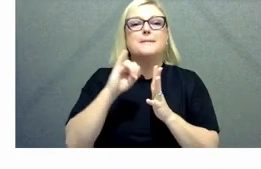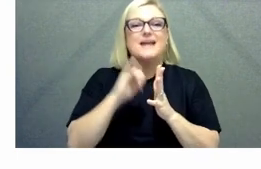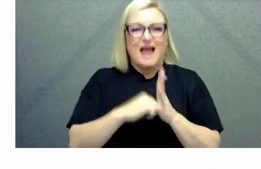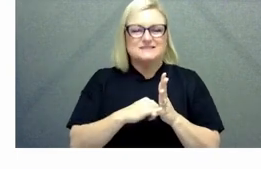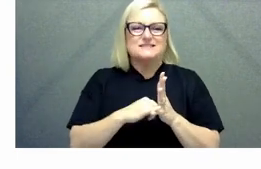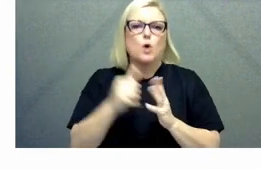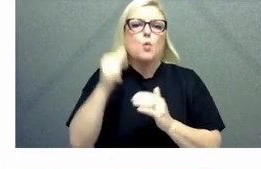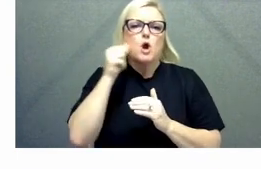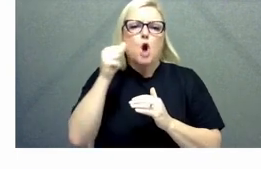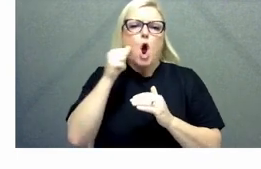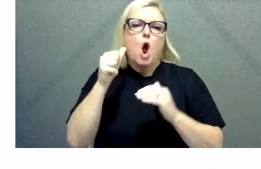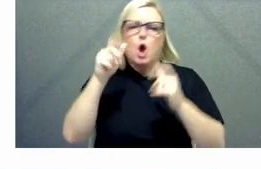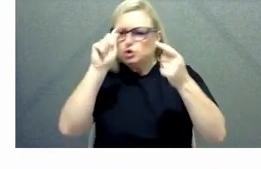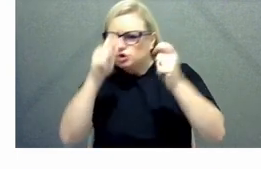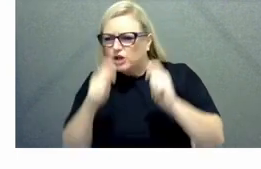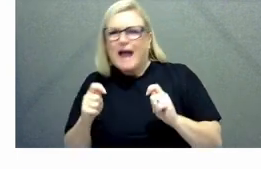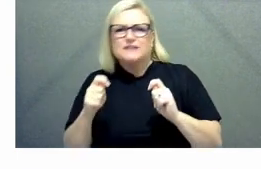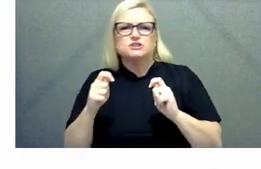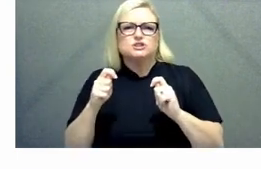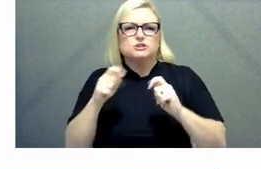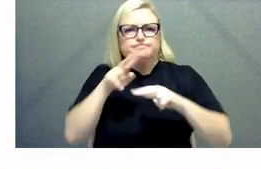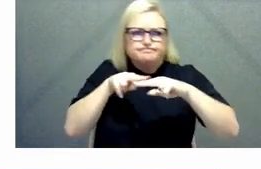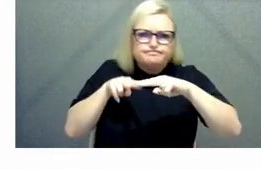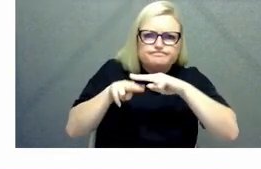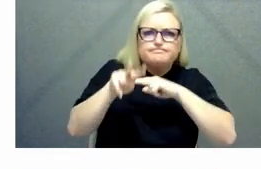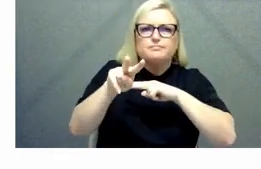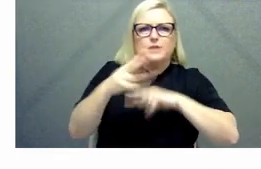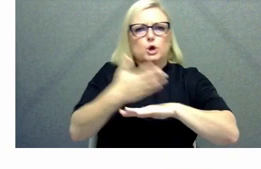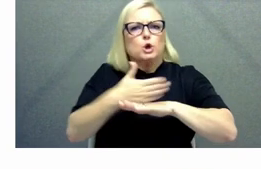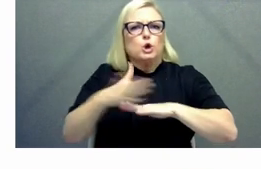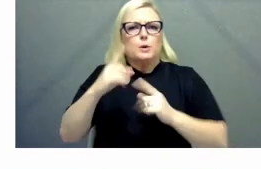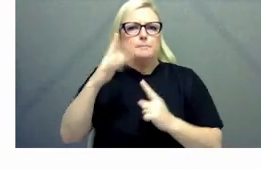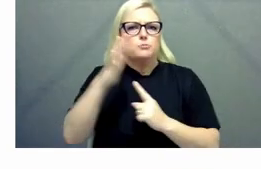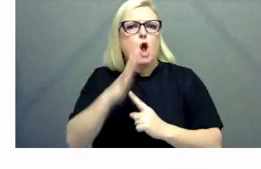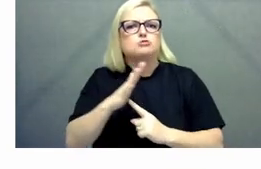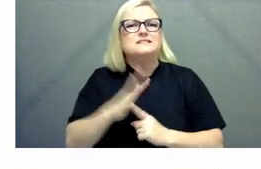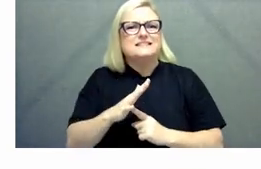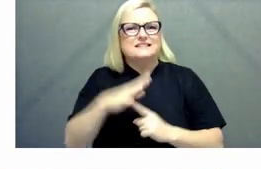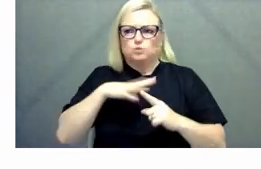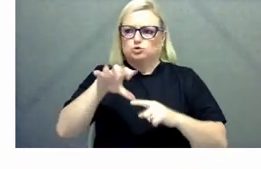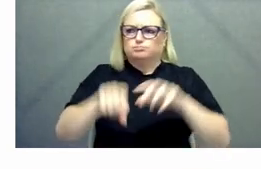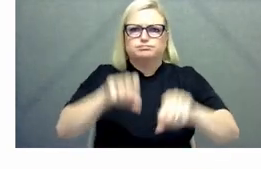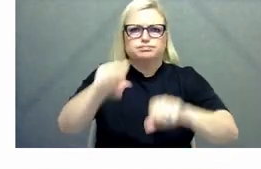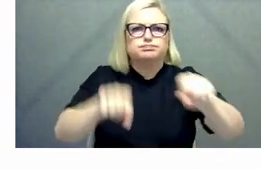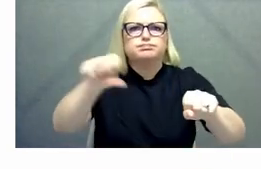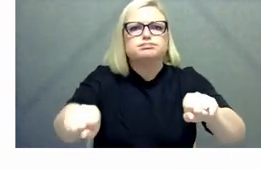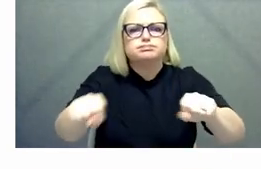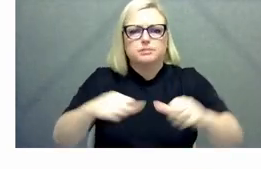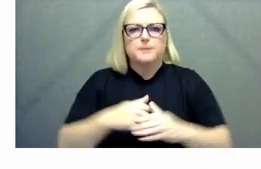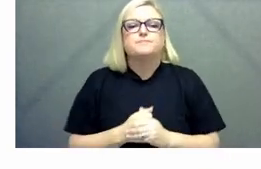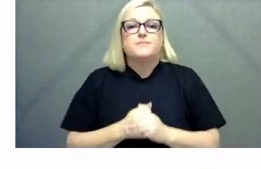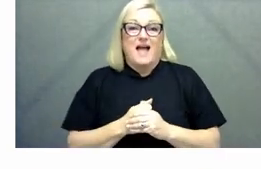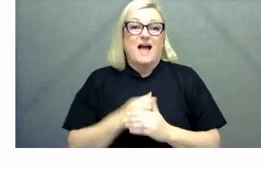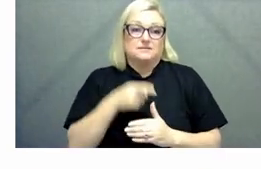priorities and the aps becoming a model employer as shubo mentioned let's turn to flexible